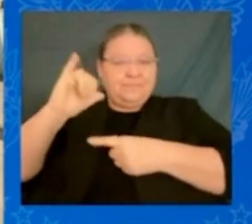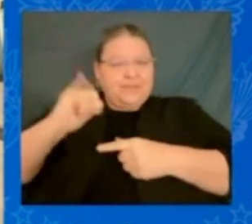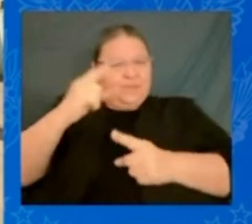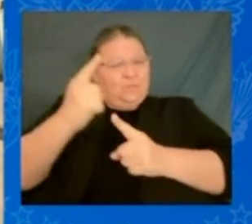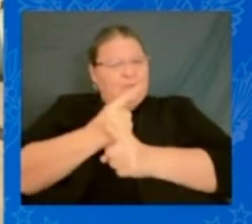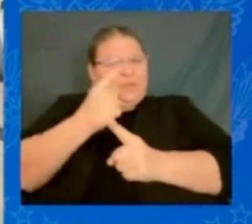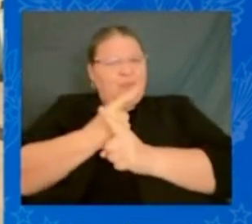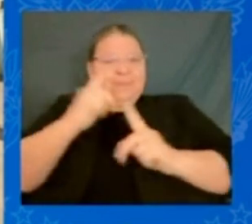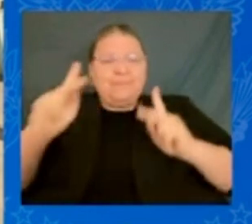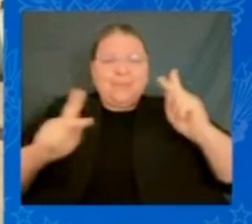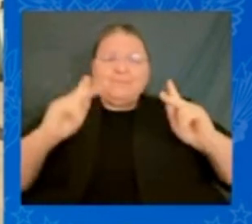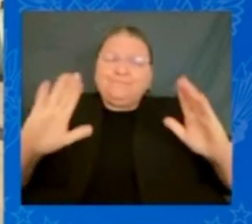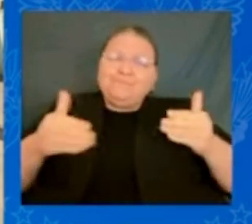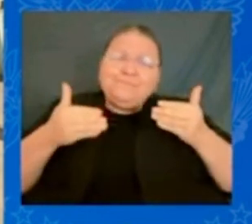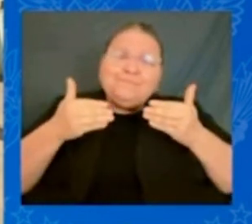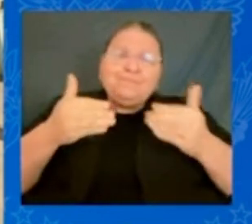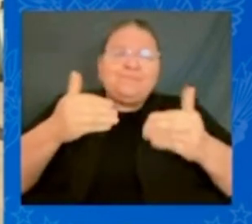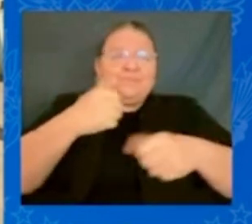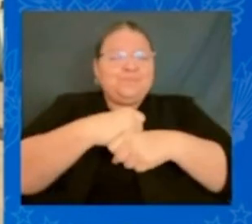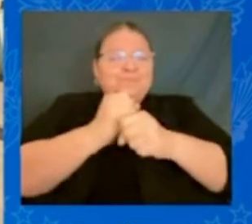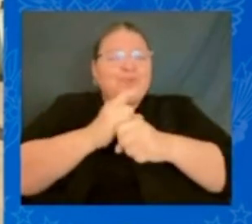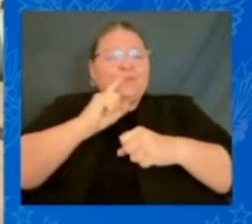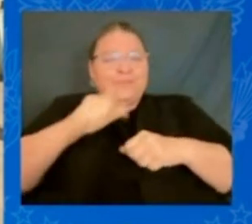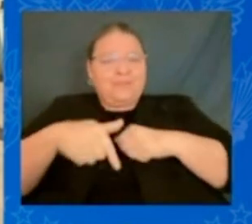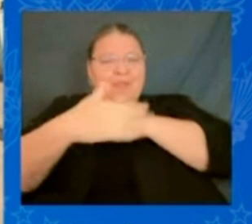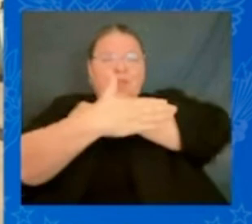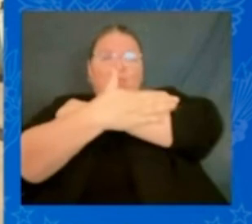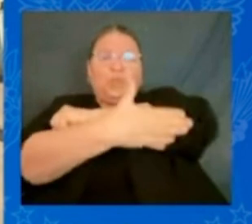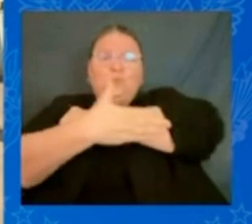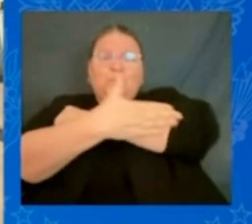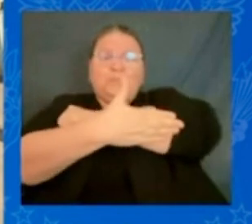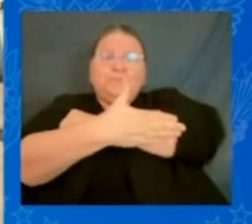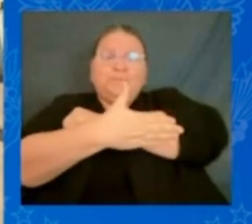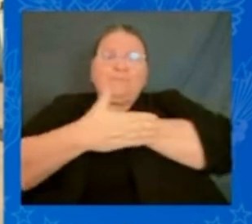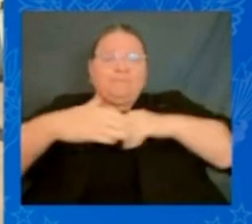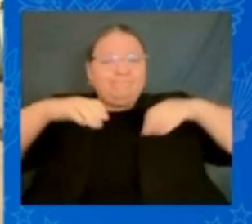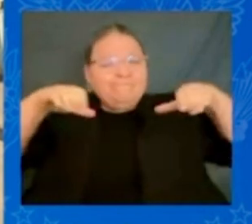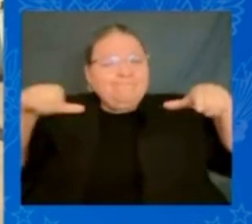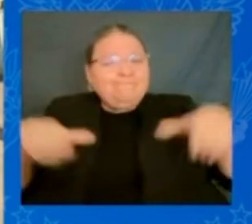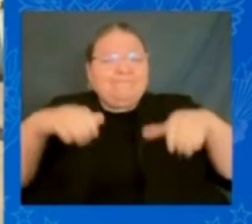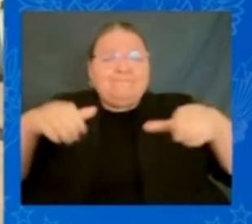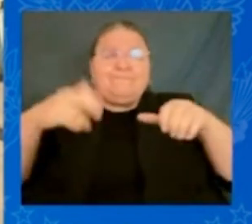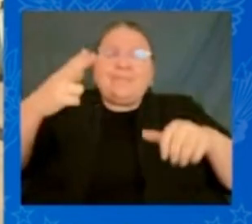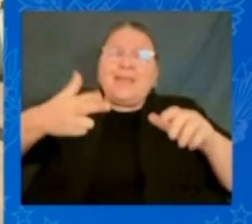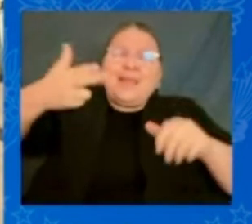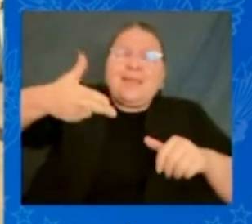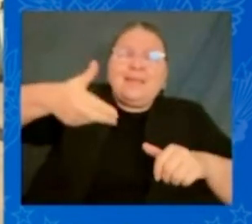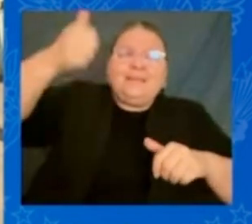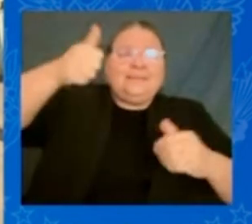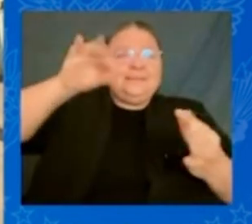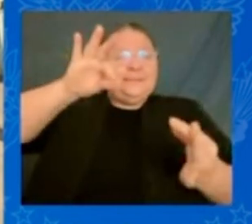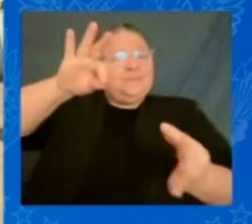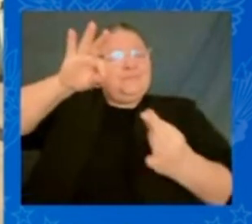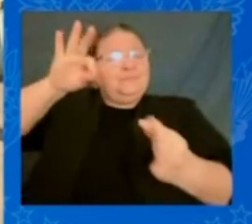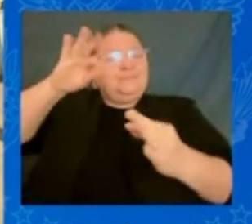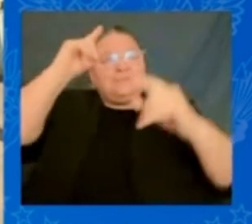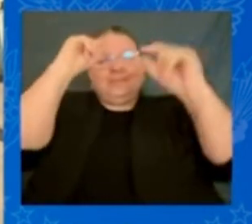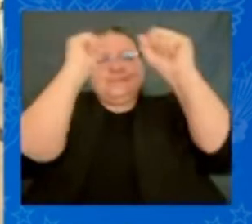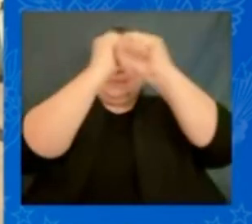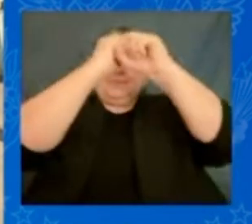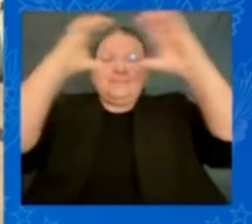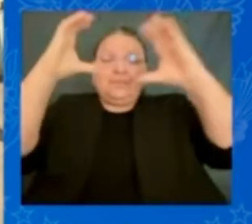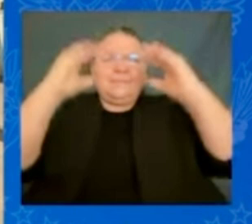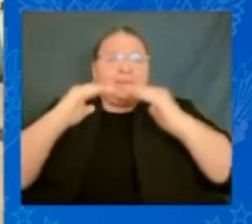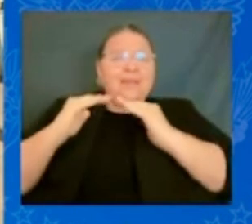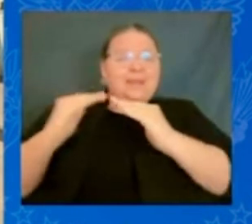lived up to its highest ideals of justice and democracy it was here in Selma